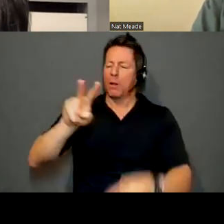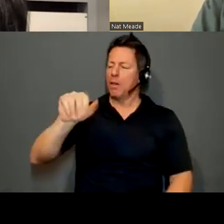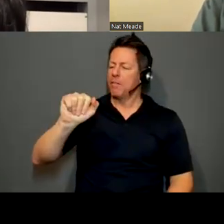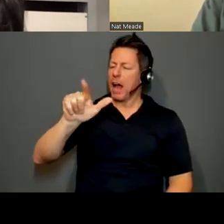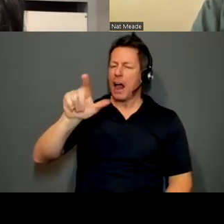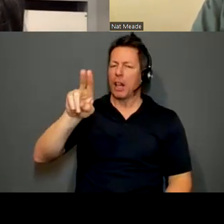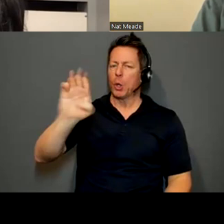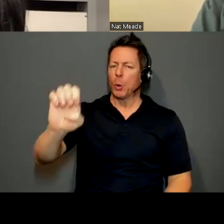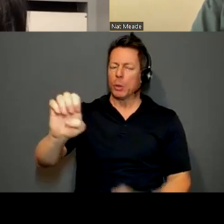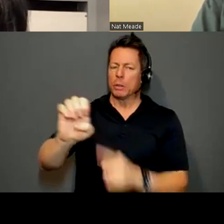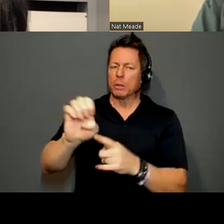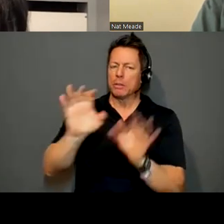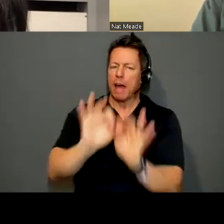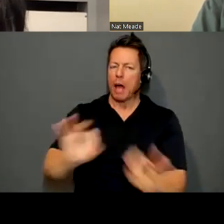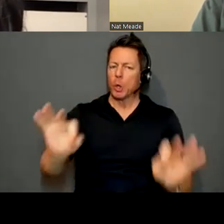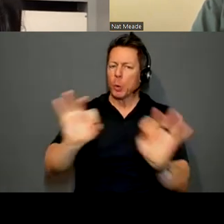right?